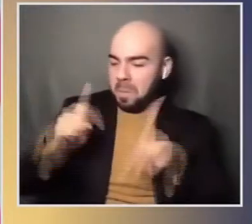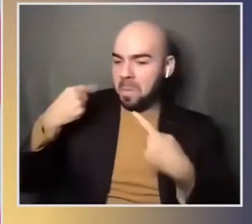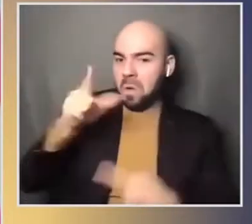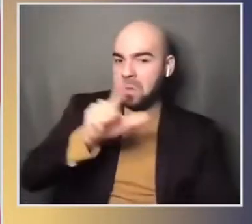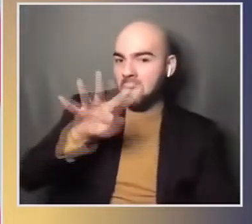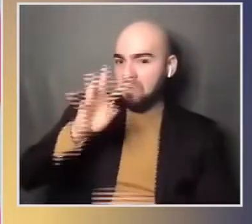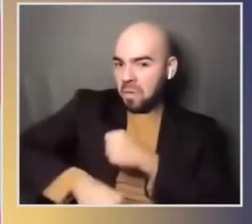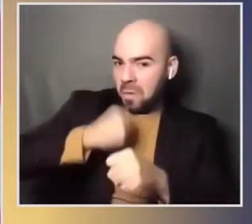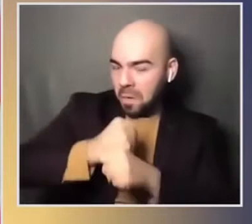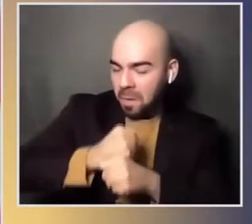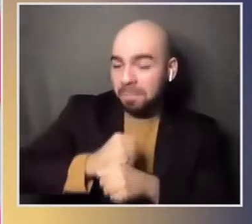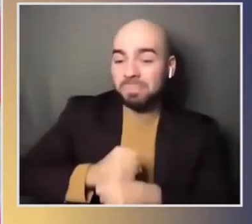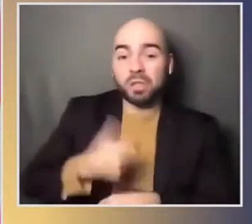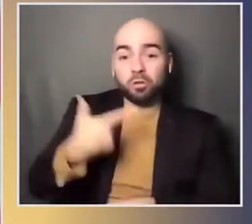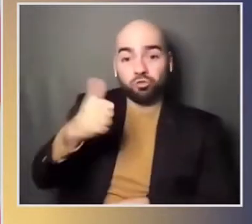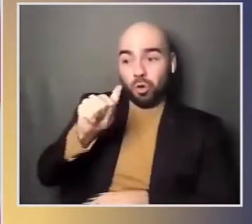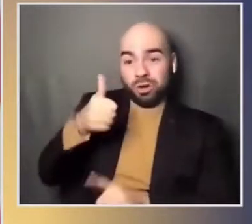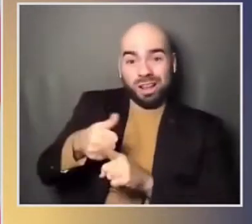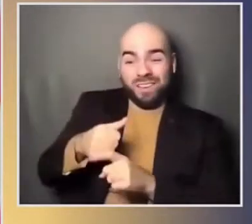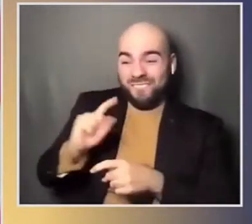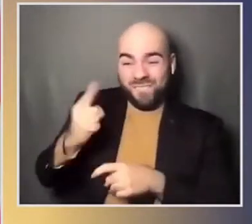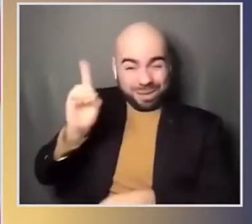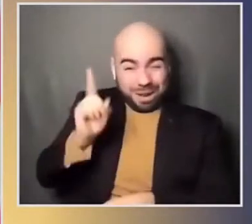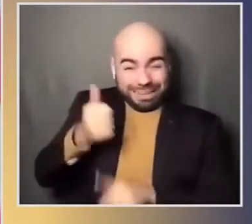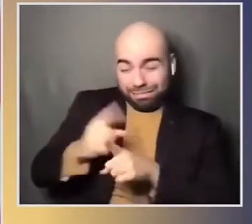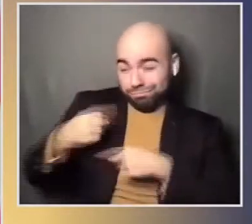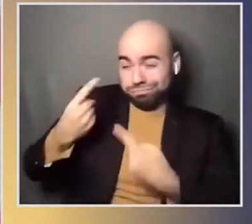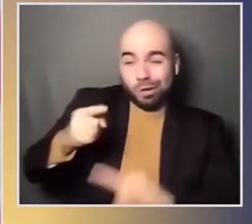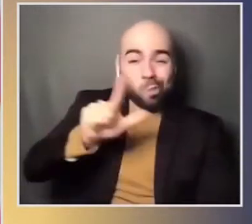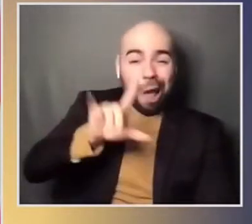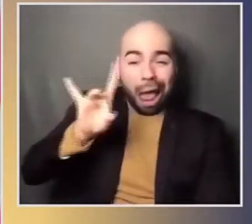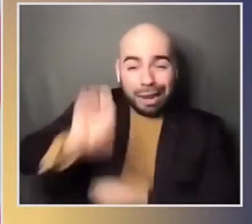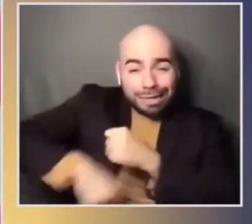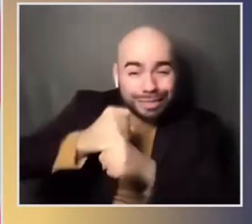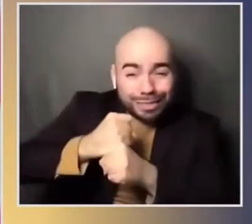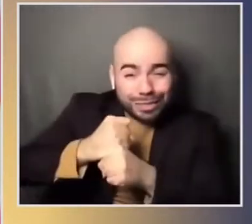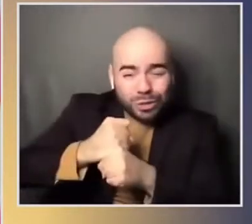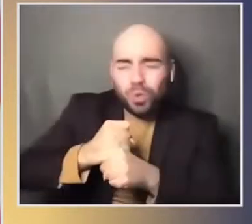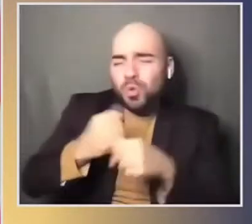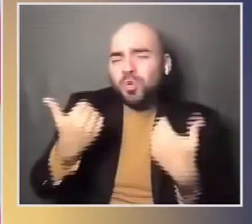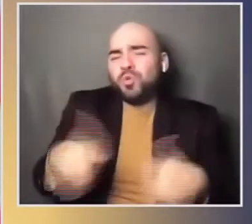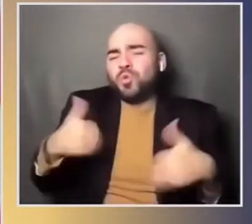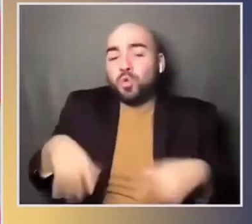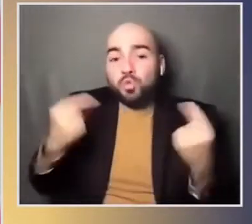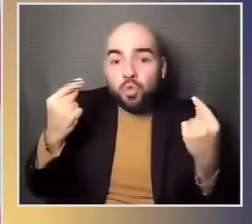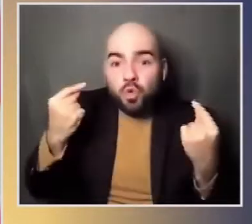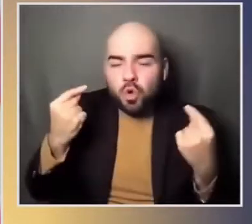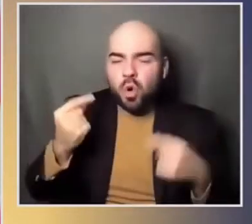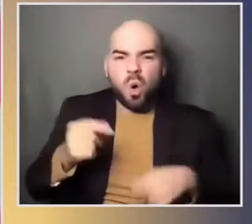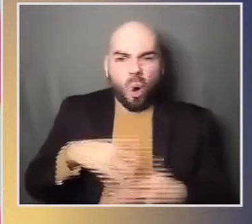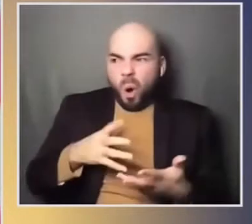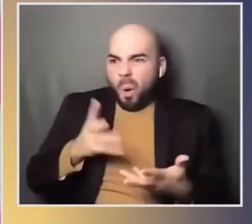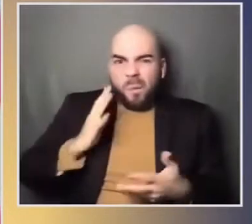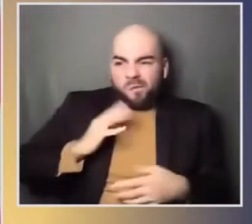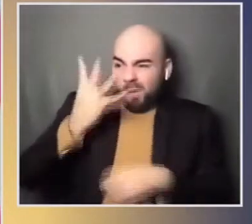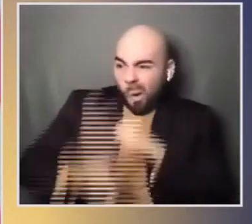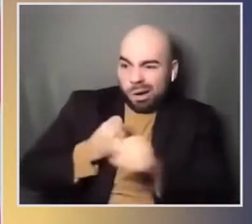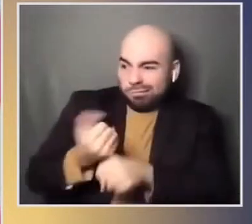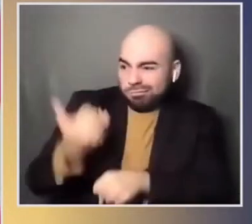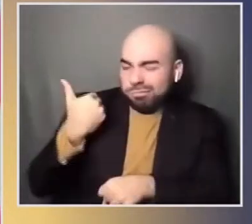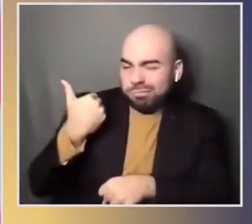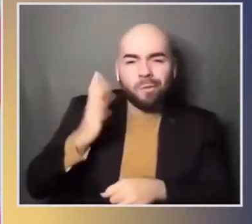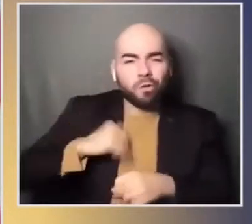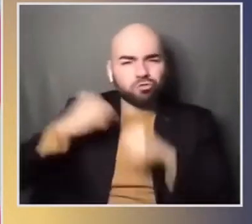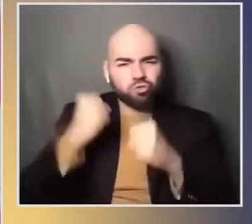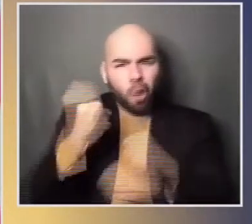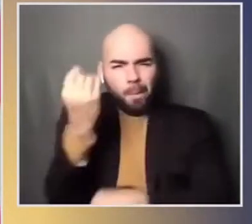said that if he were mr putin he wouldn't run again for president it would be bad for the country and